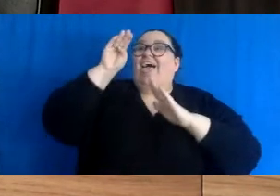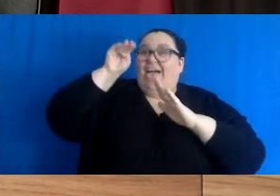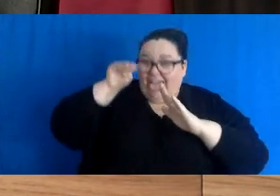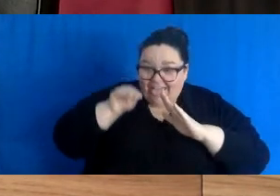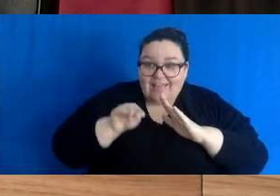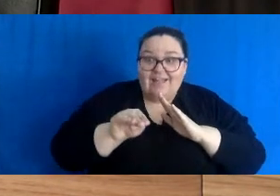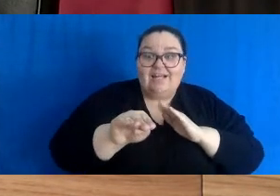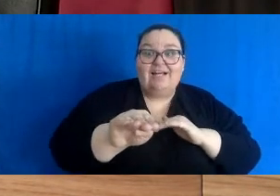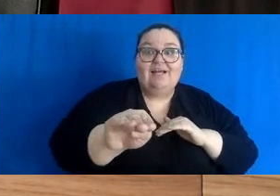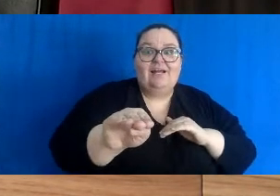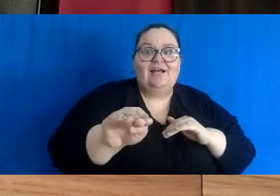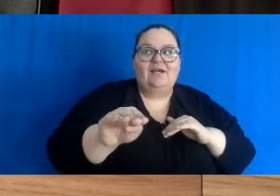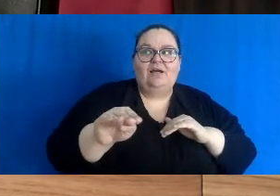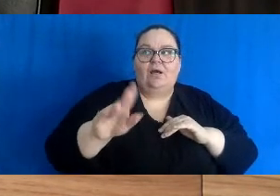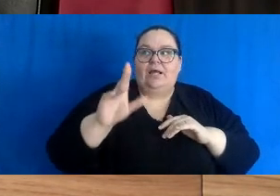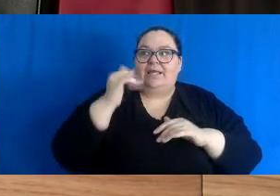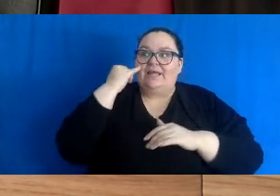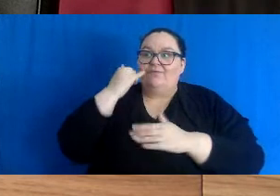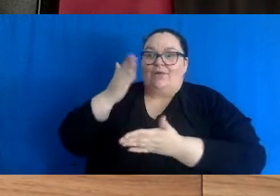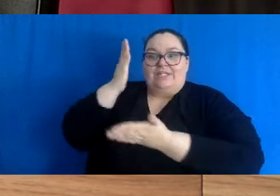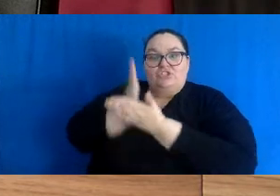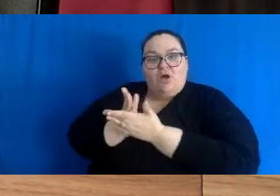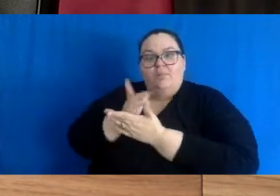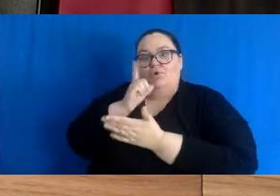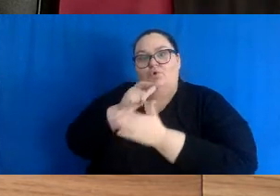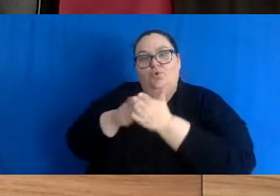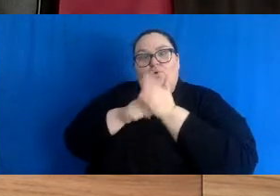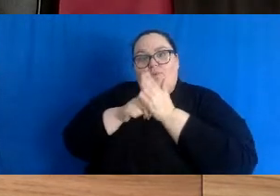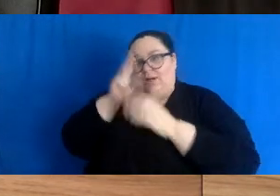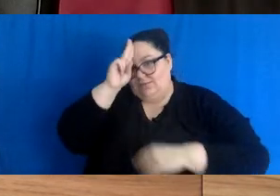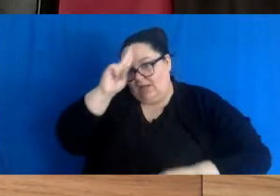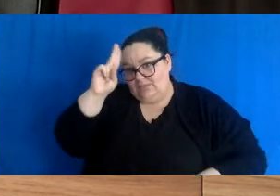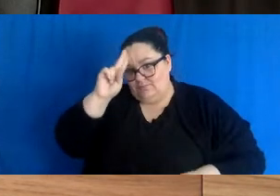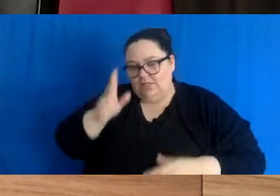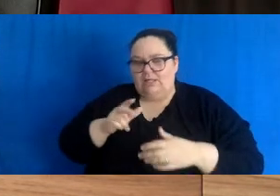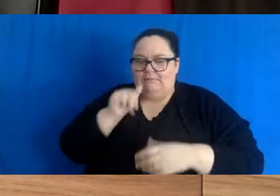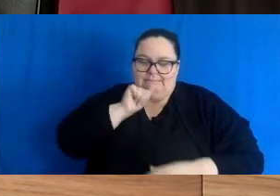curve of admissions so that we can tolerate this, get beyond two weeks.